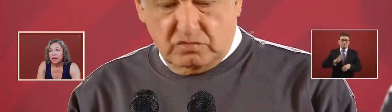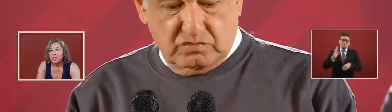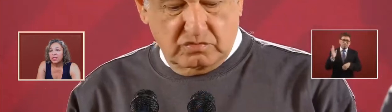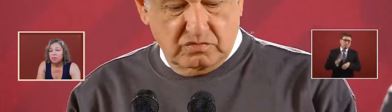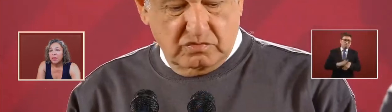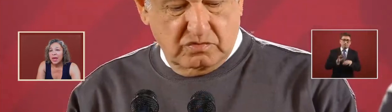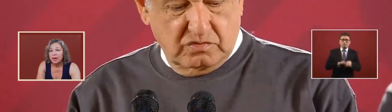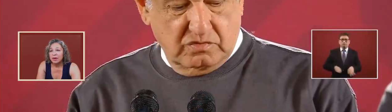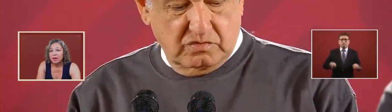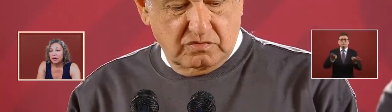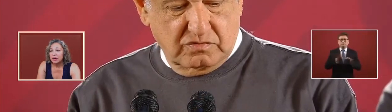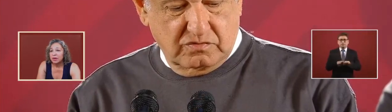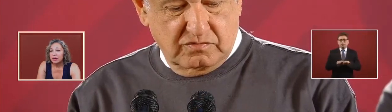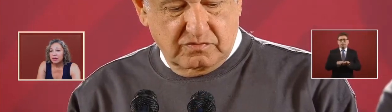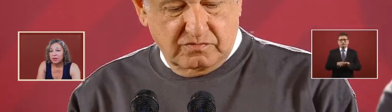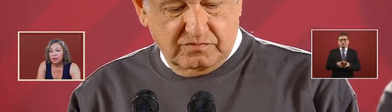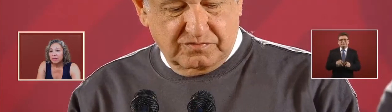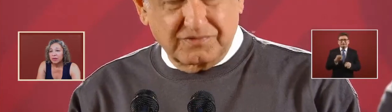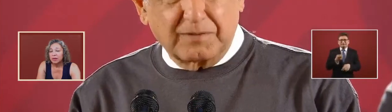it's a matter